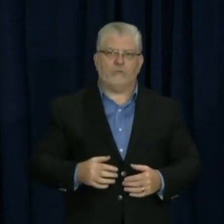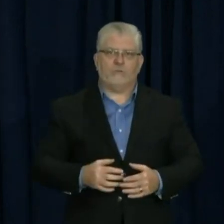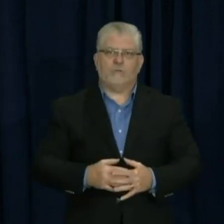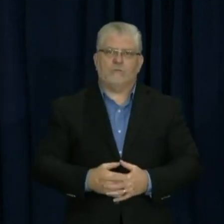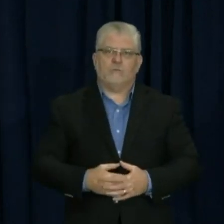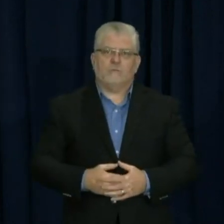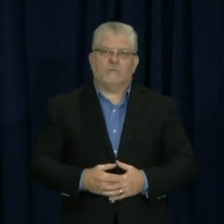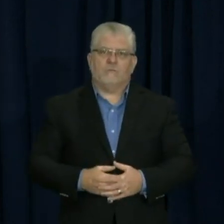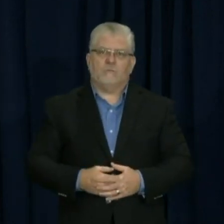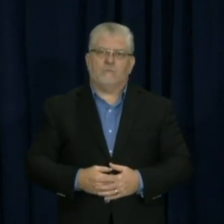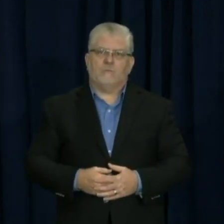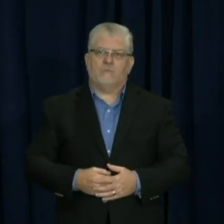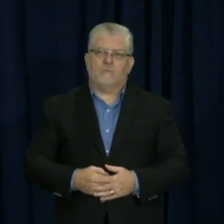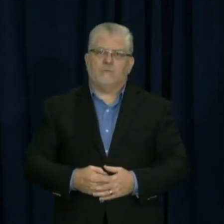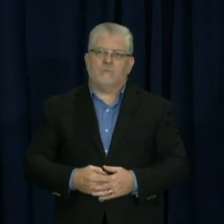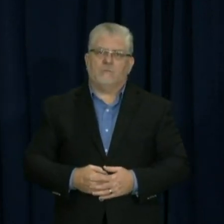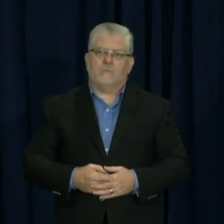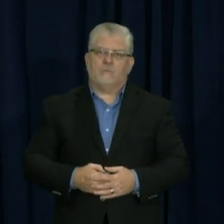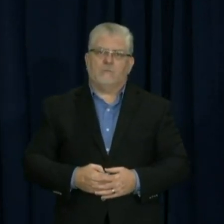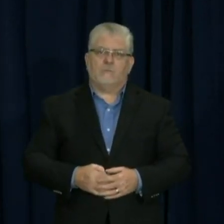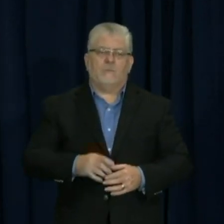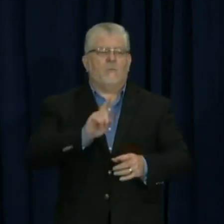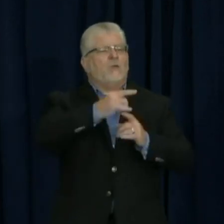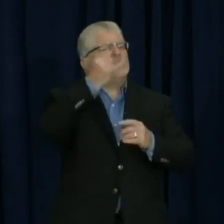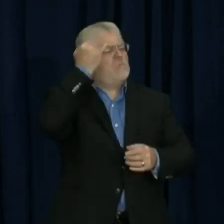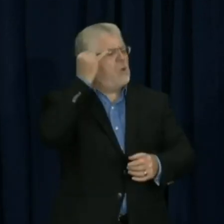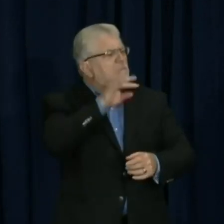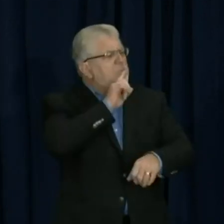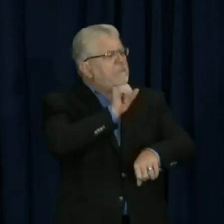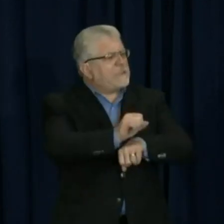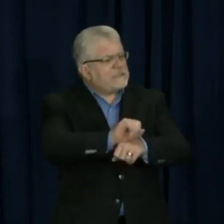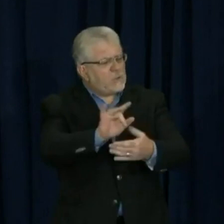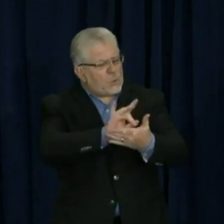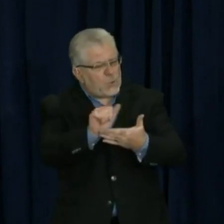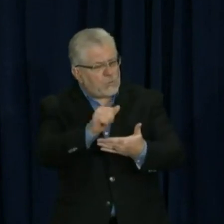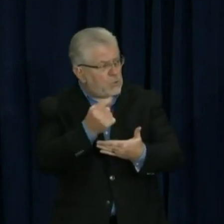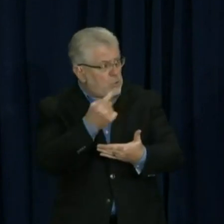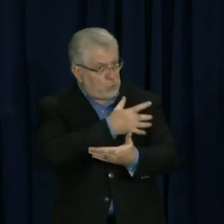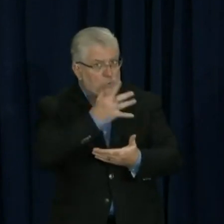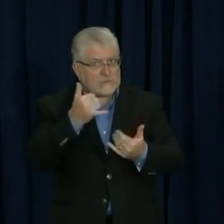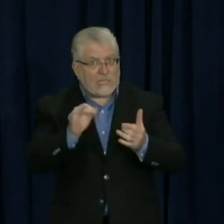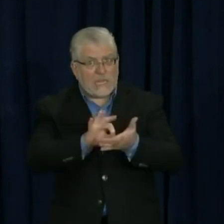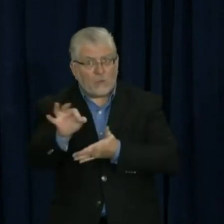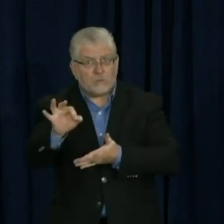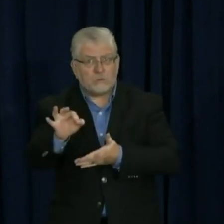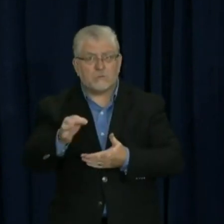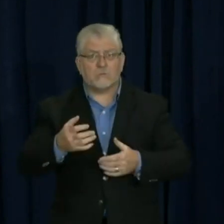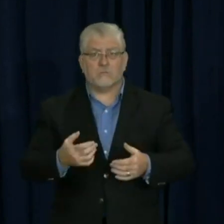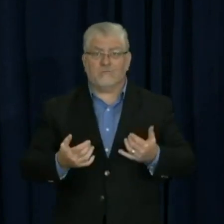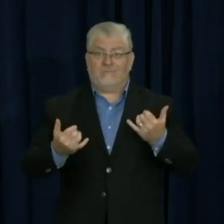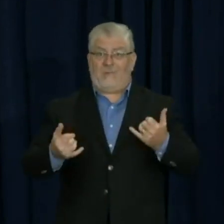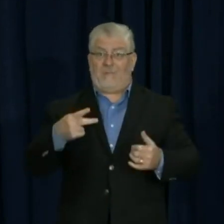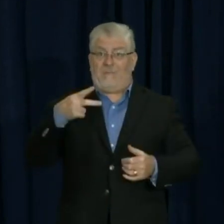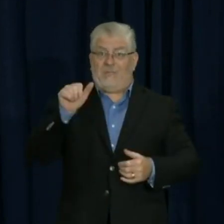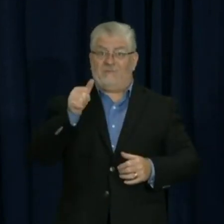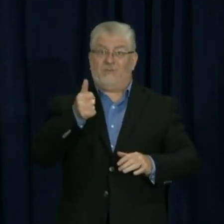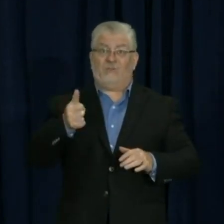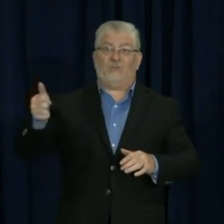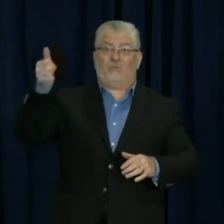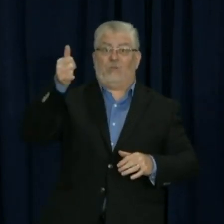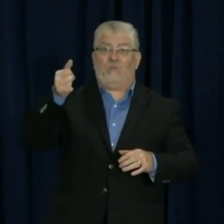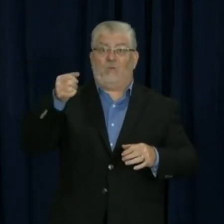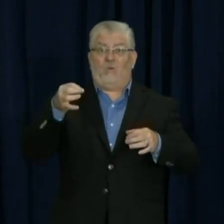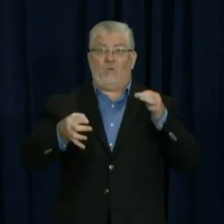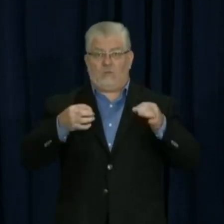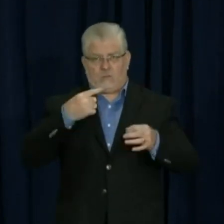under the current Pennsylvania Supreme Court decision, which is currently the law, yes. As long as it's, there's no affirmative evidence